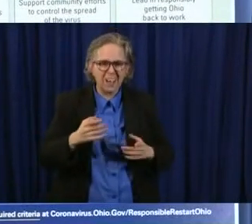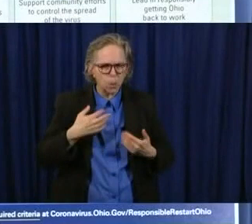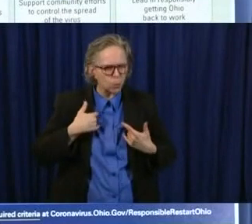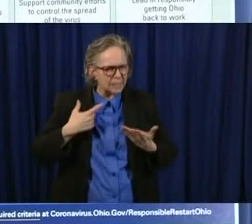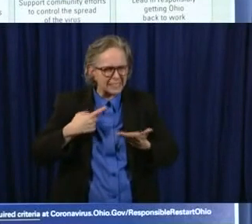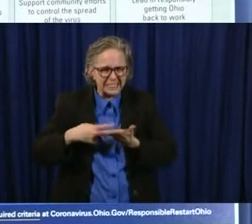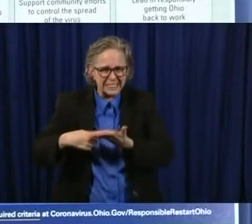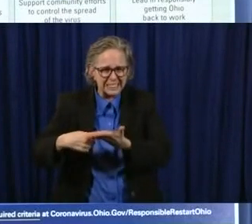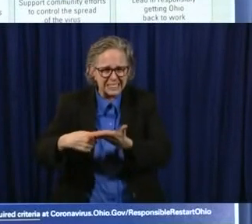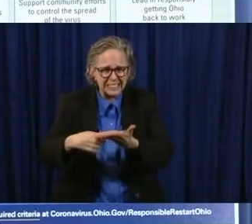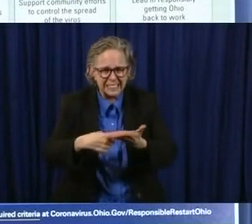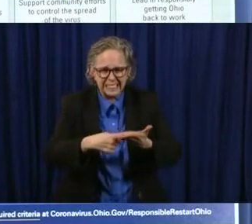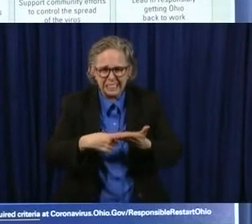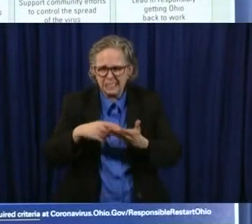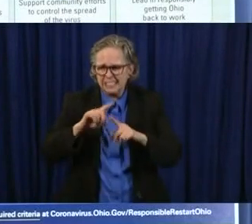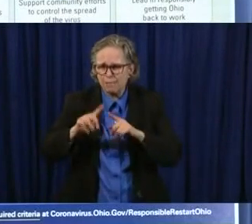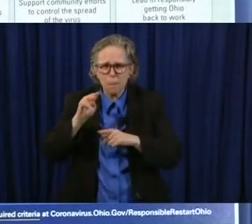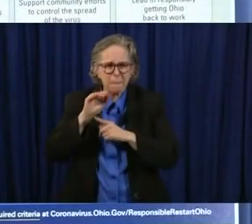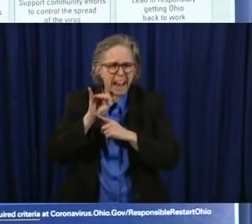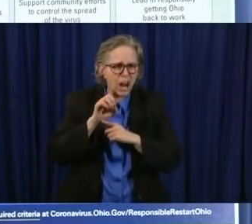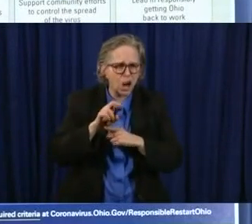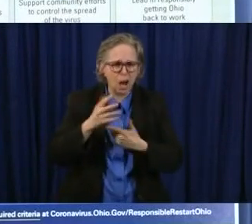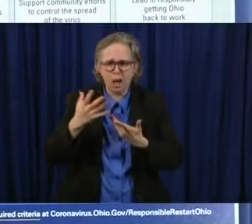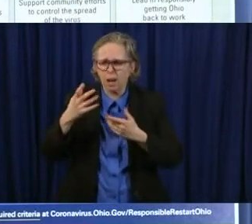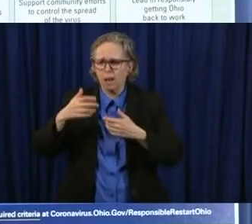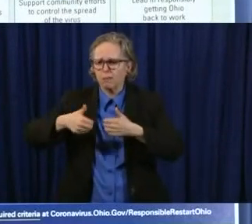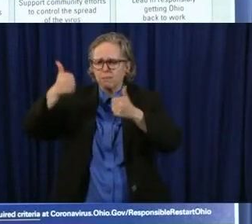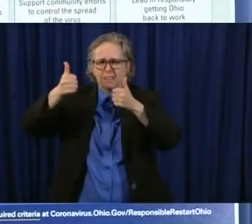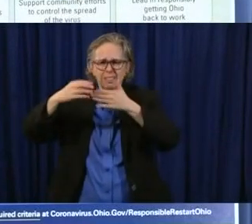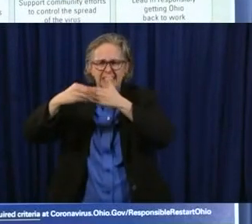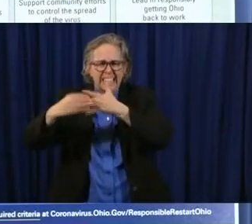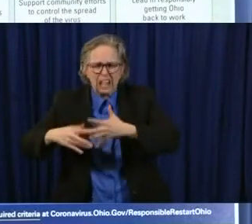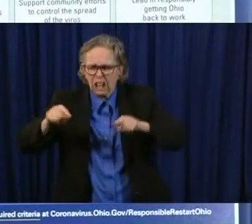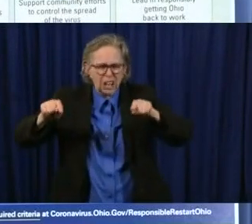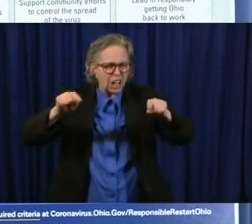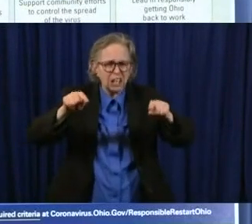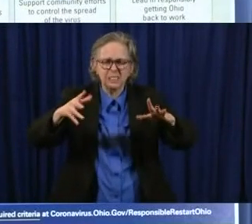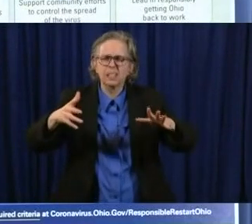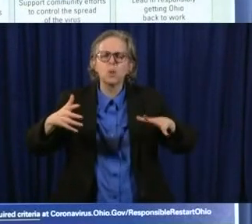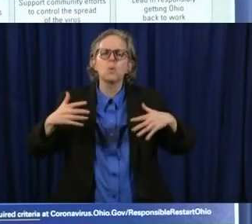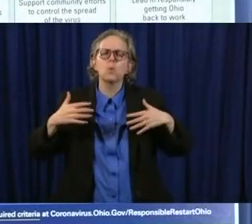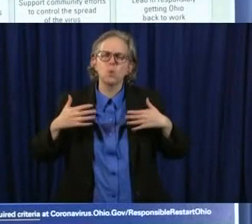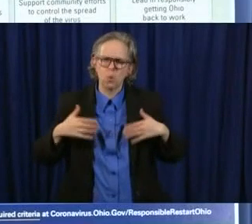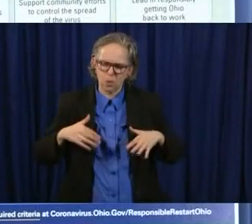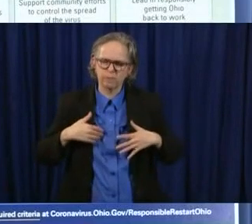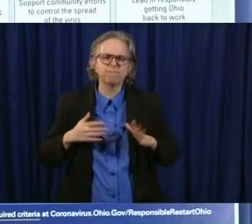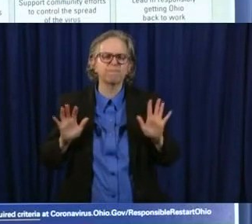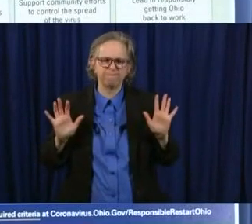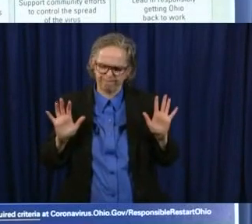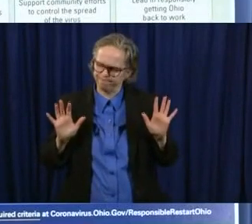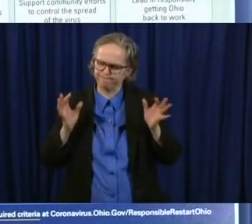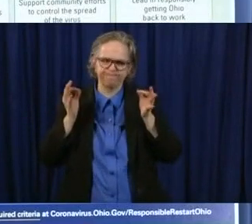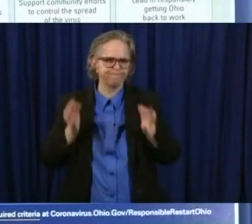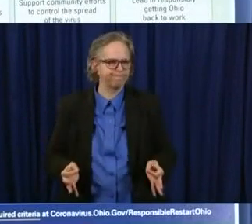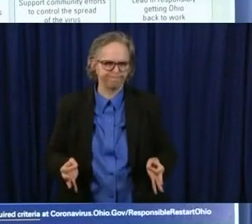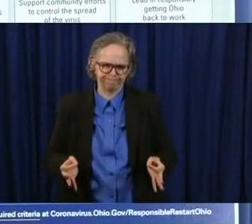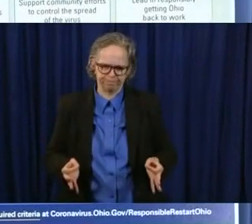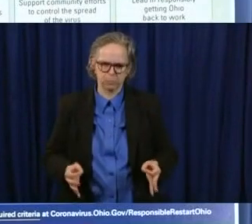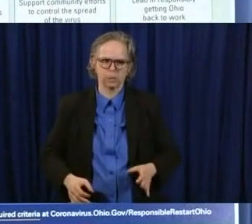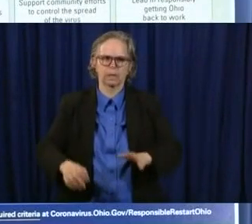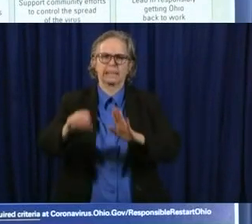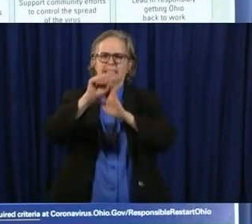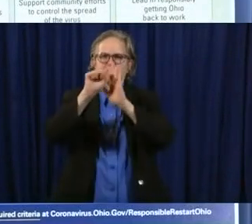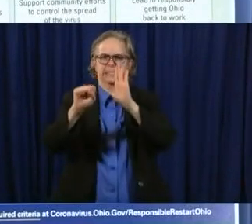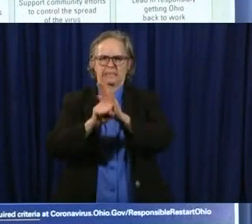with local other local officials throughout this process i am going to continue to do that i've talked with legislators a lot